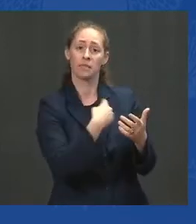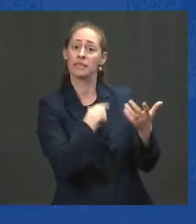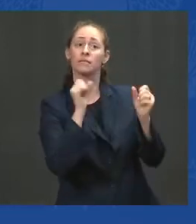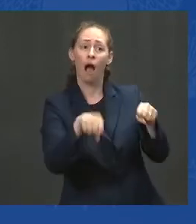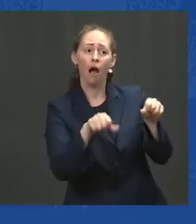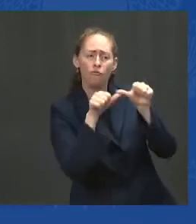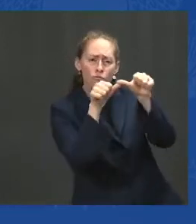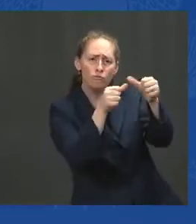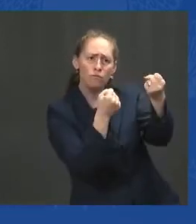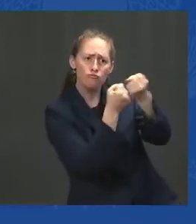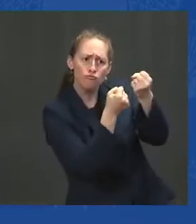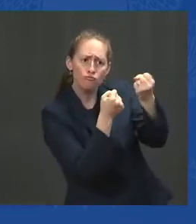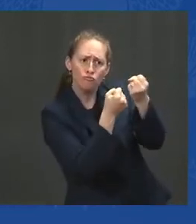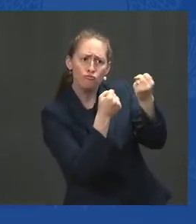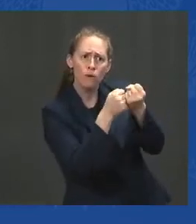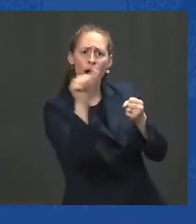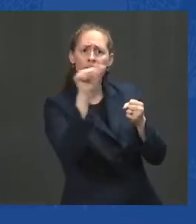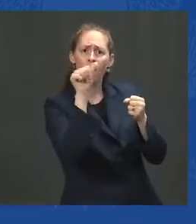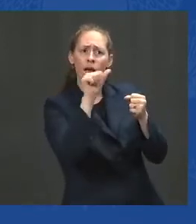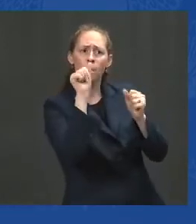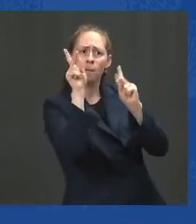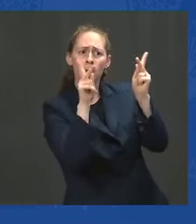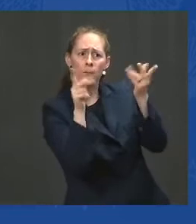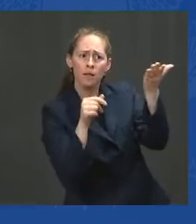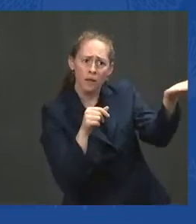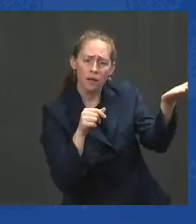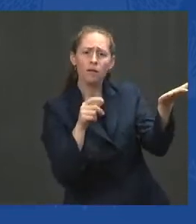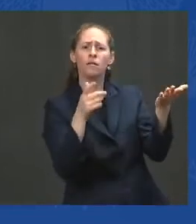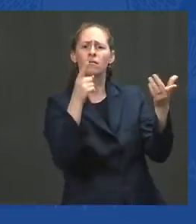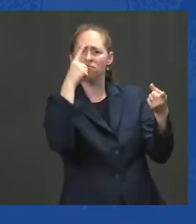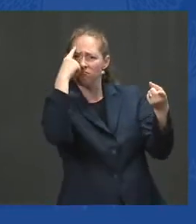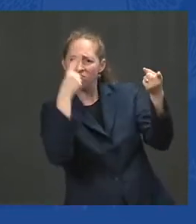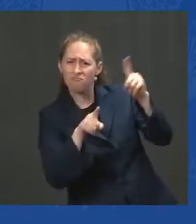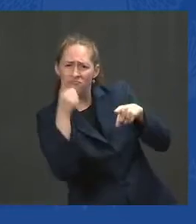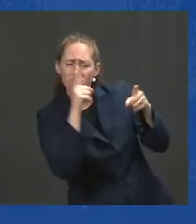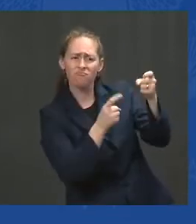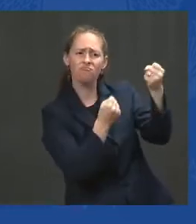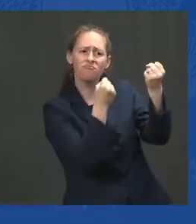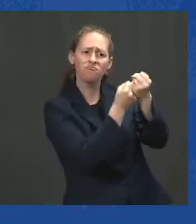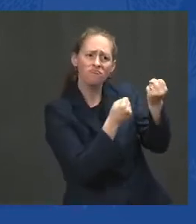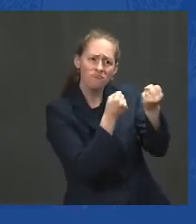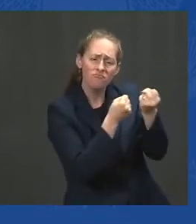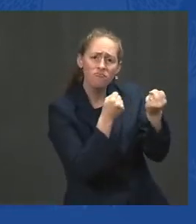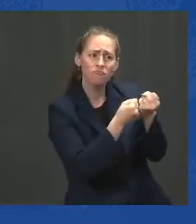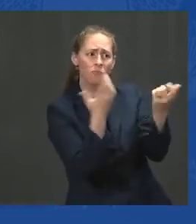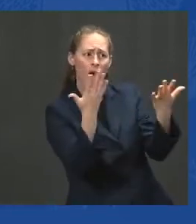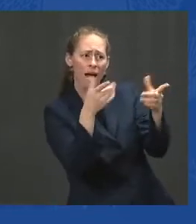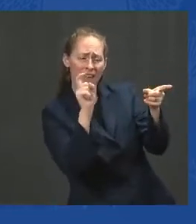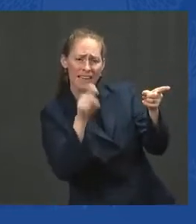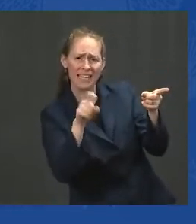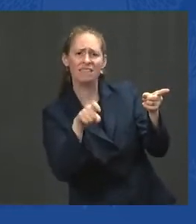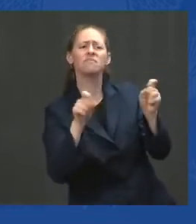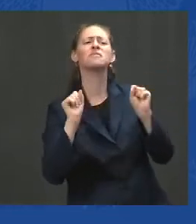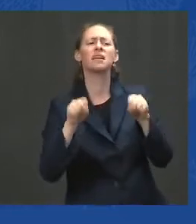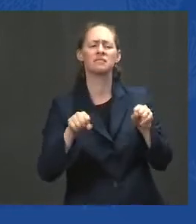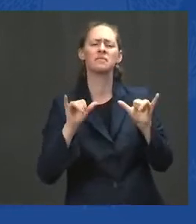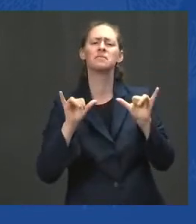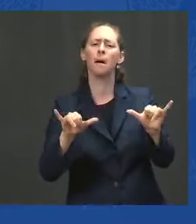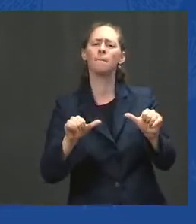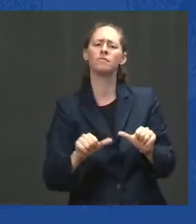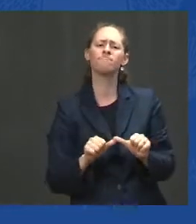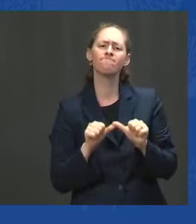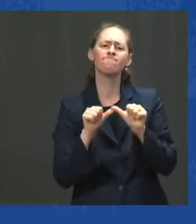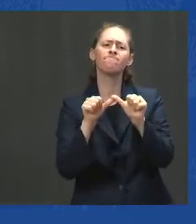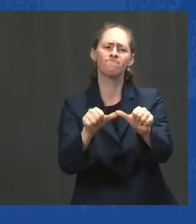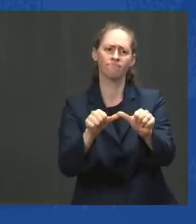diplomacy, our international influence, and our humanitarian aid. We'll continue to push for regional diplomacy and engagement to prevent violence